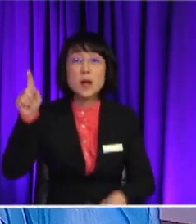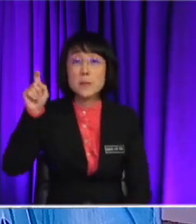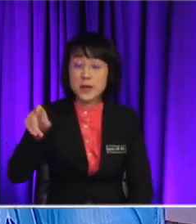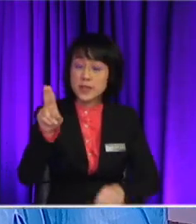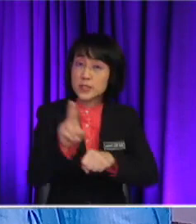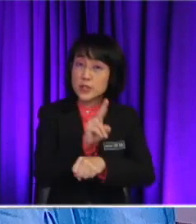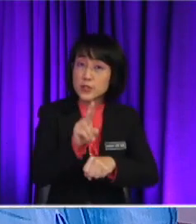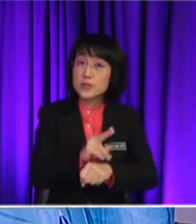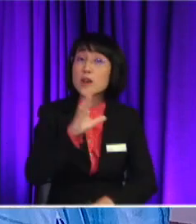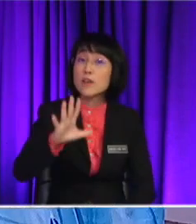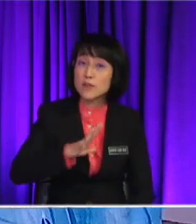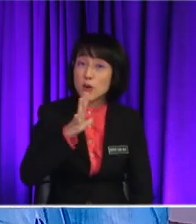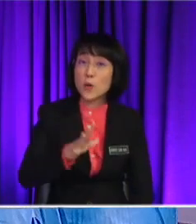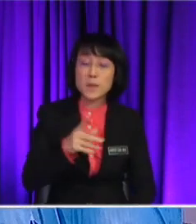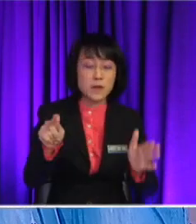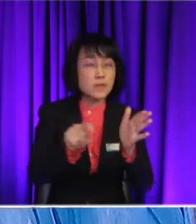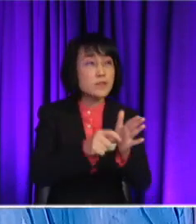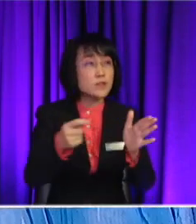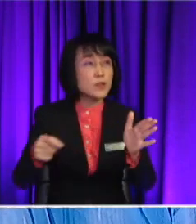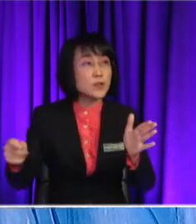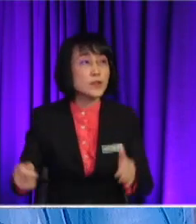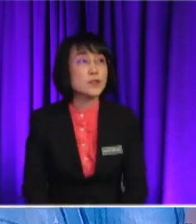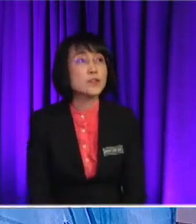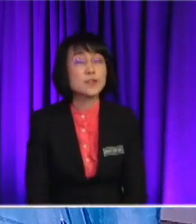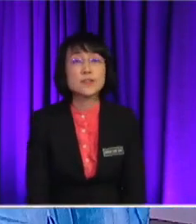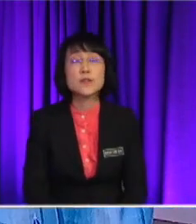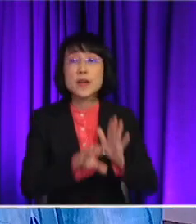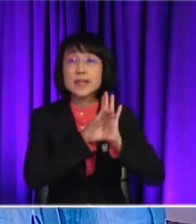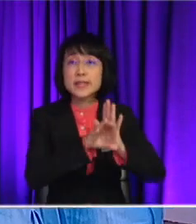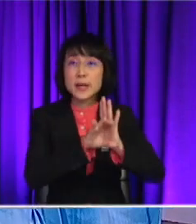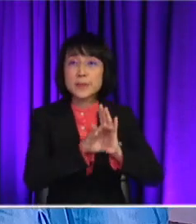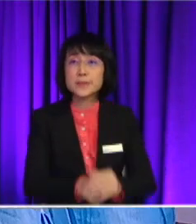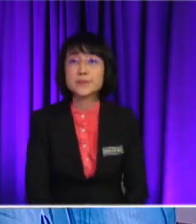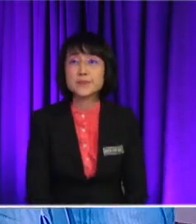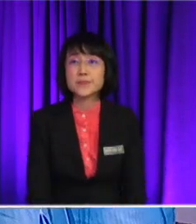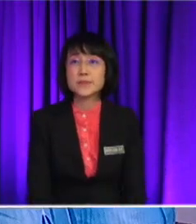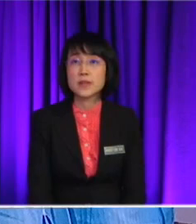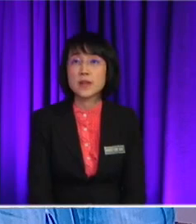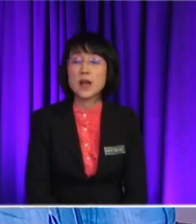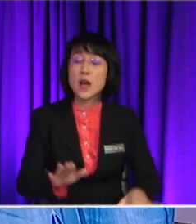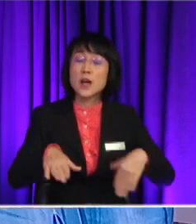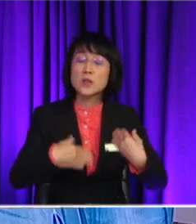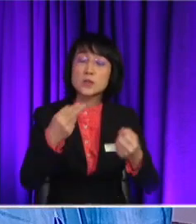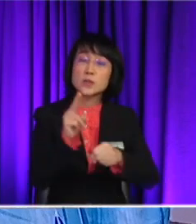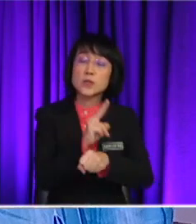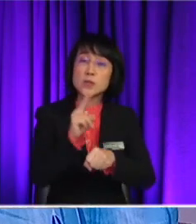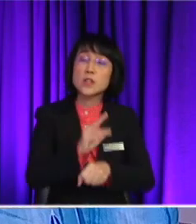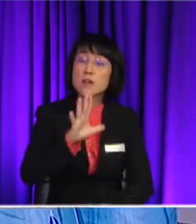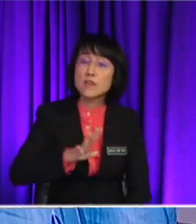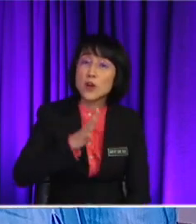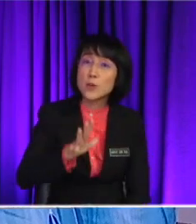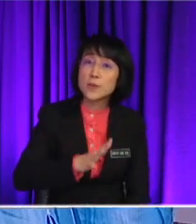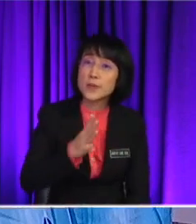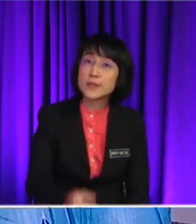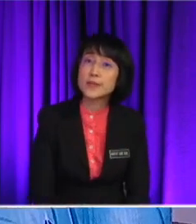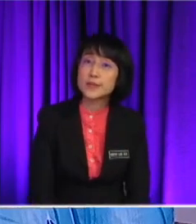So, for example, alright? So for example, how are you going to use a formal one, yeah? You know, like what I say just